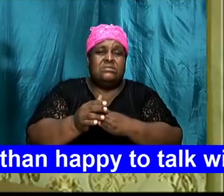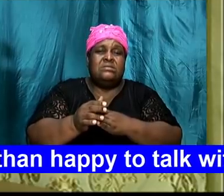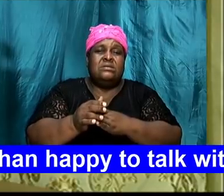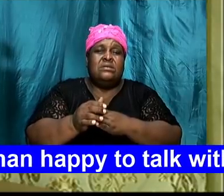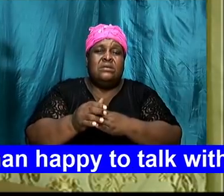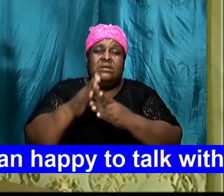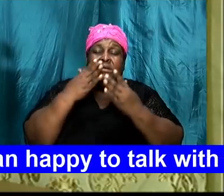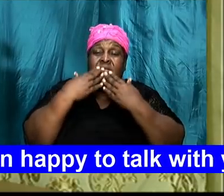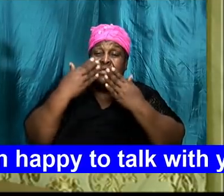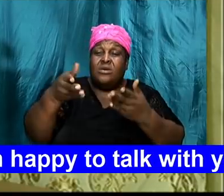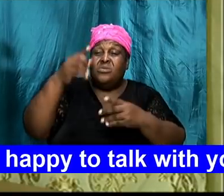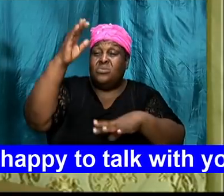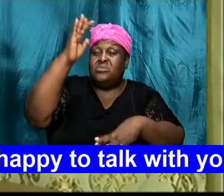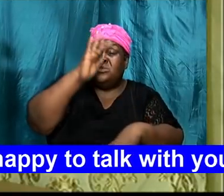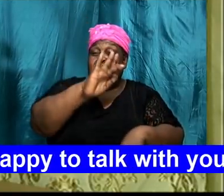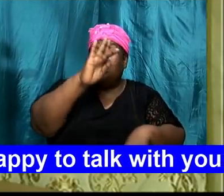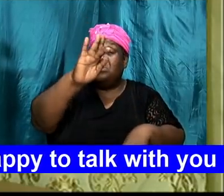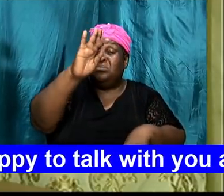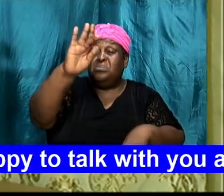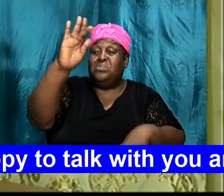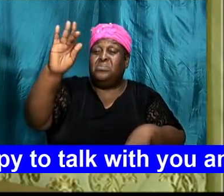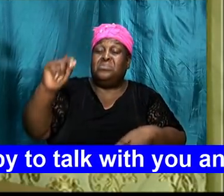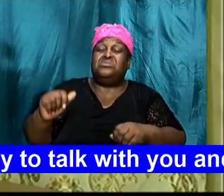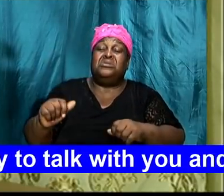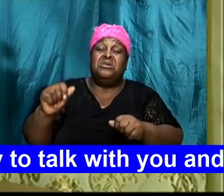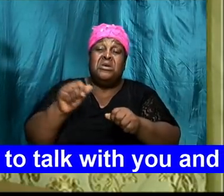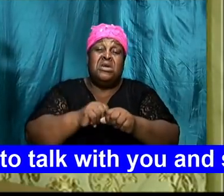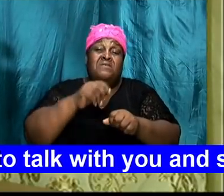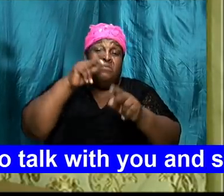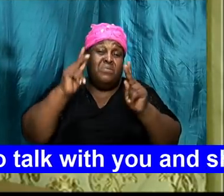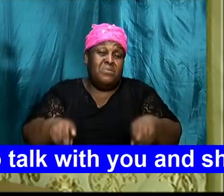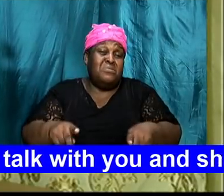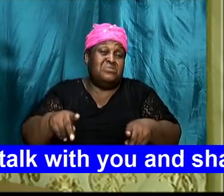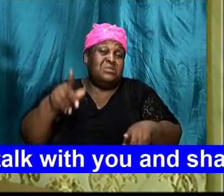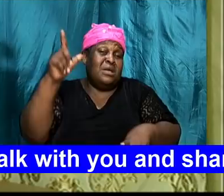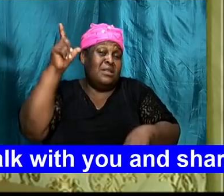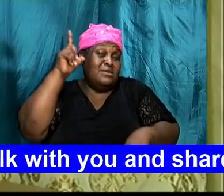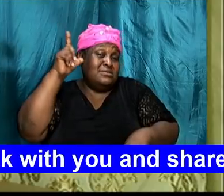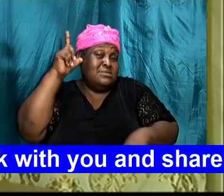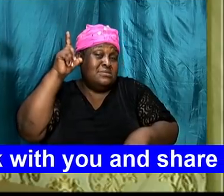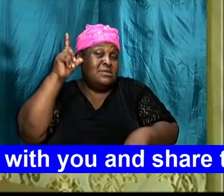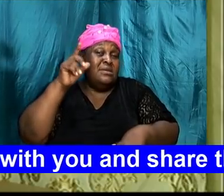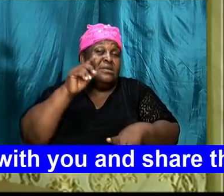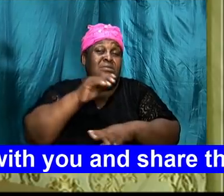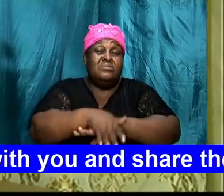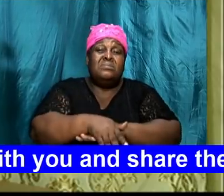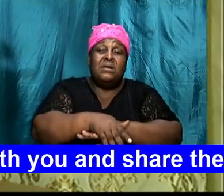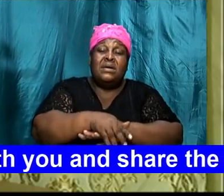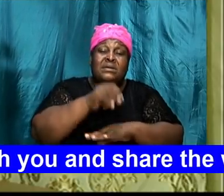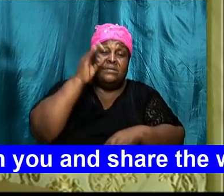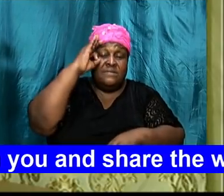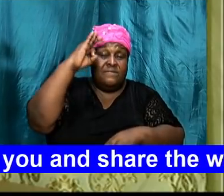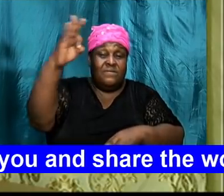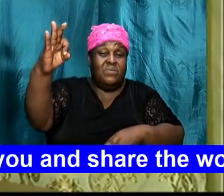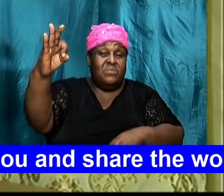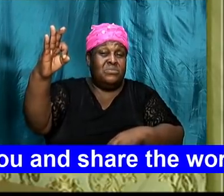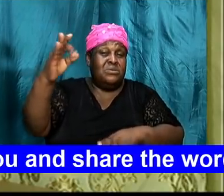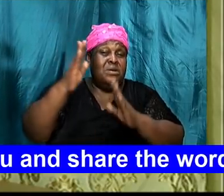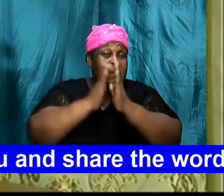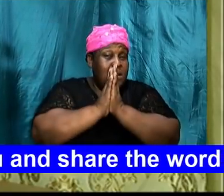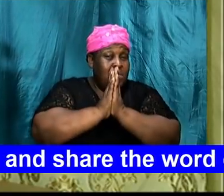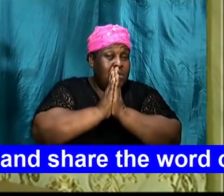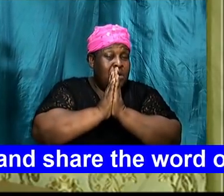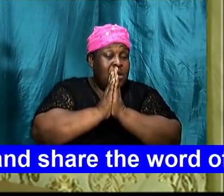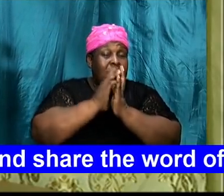that you will touch each and every person that will listen this night but even in the future we pray